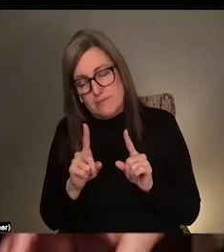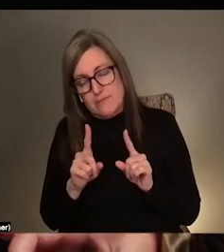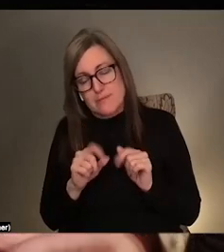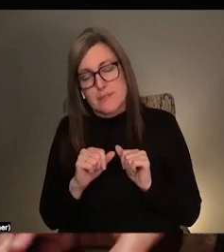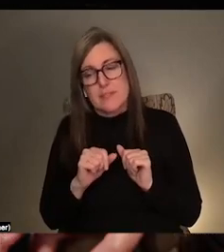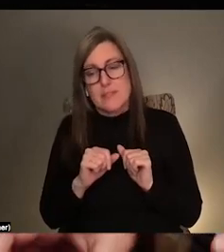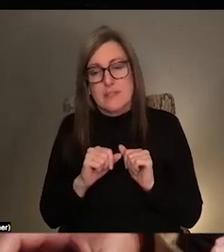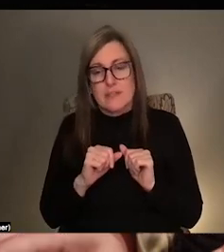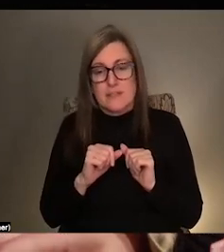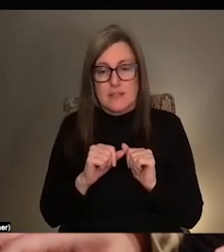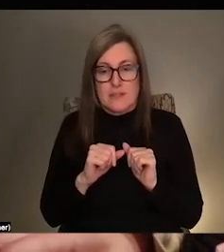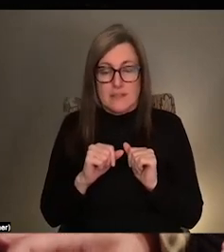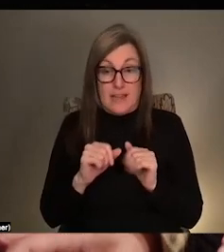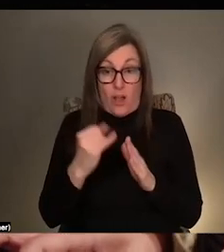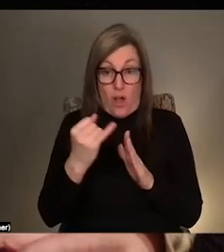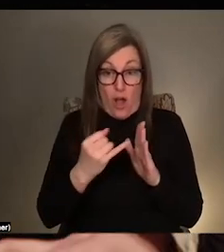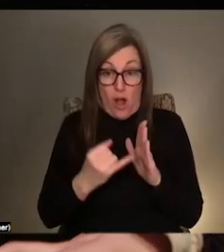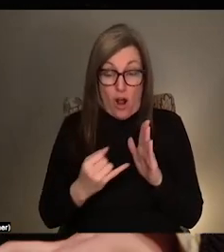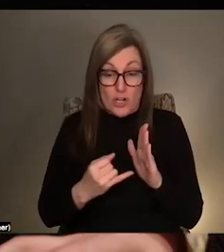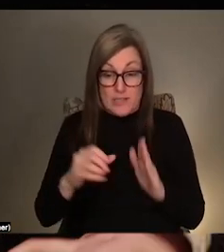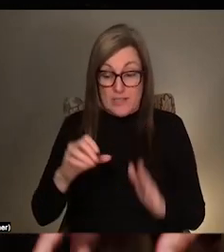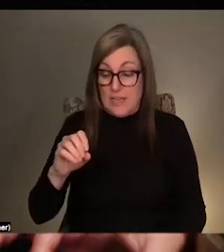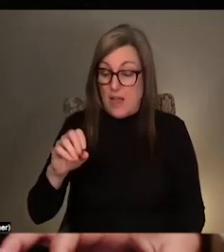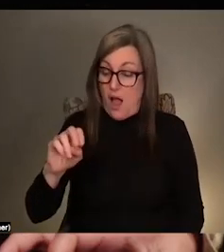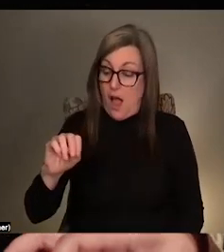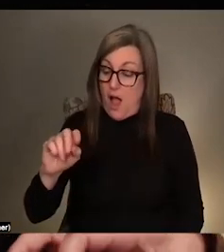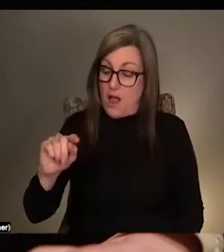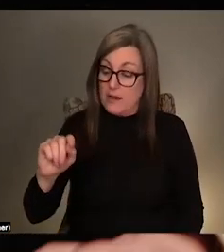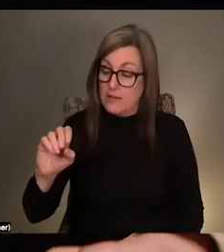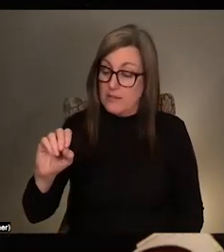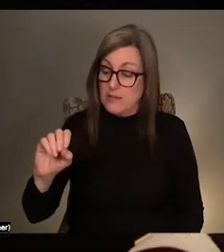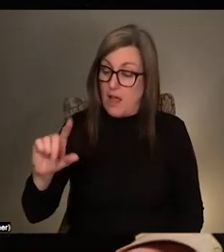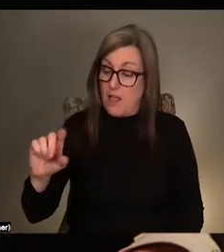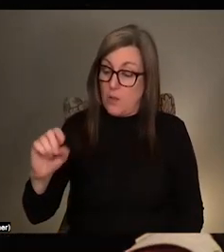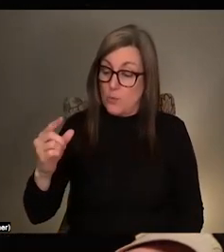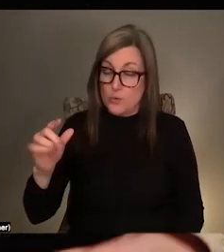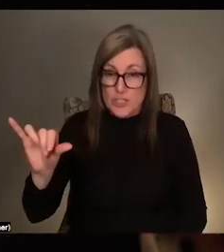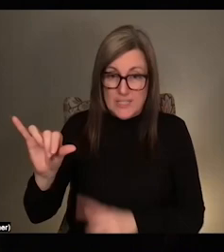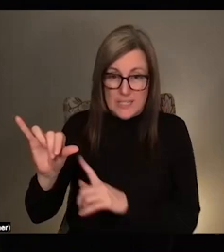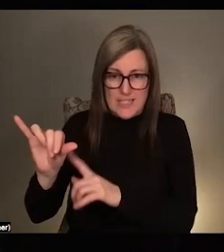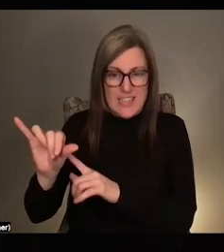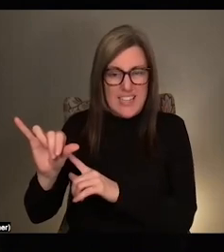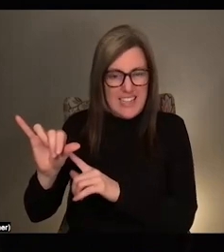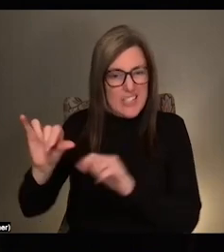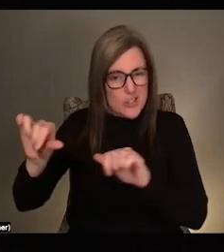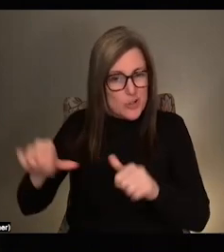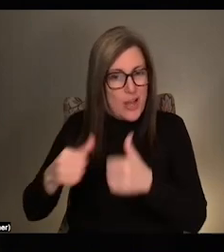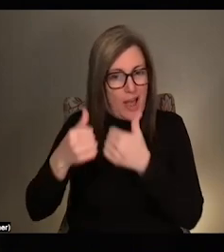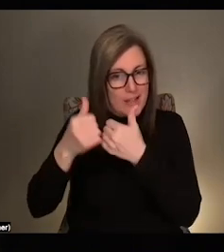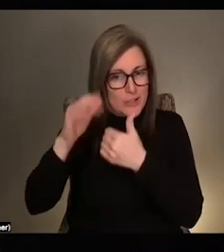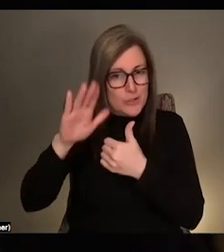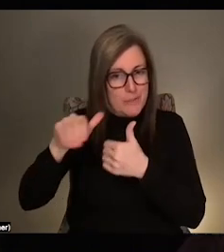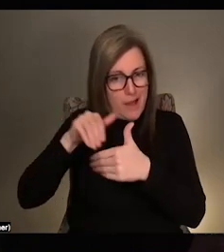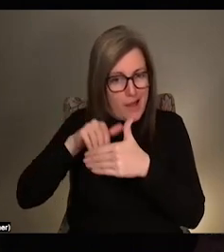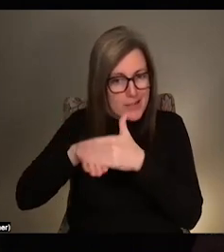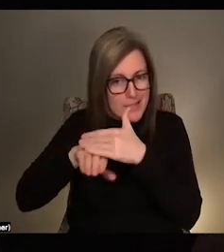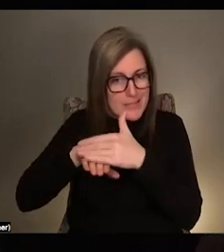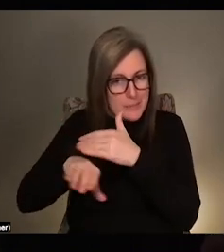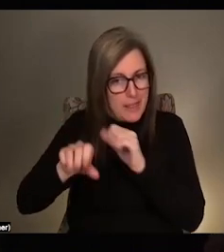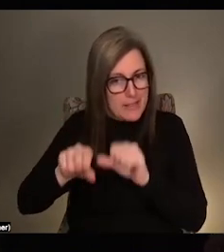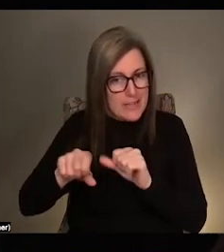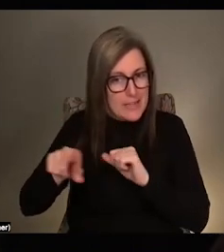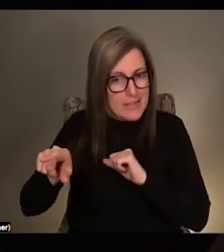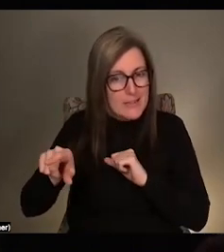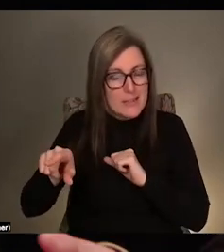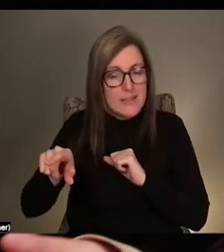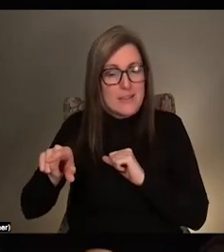ontology of art that I think is like really like challenged by accessibility as a framework that I'm interested in, which is just kind